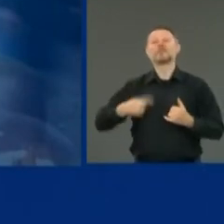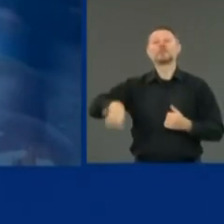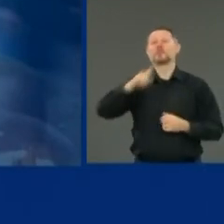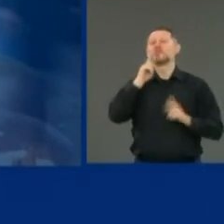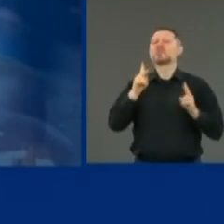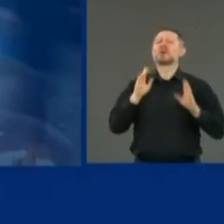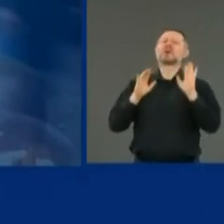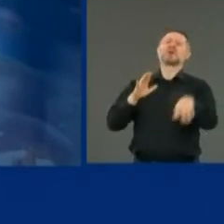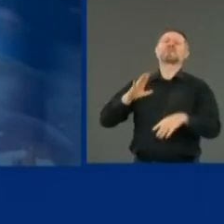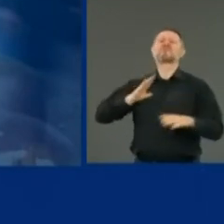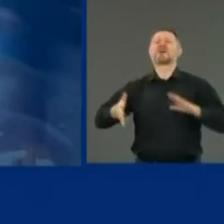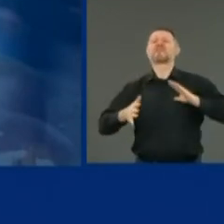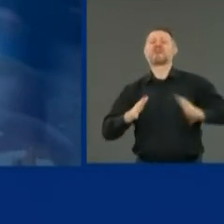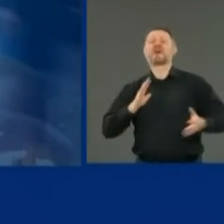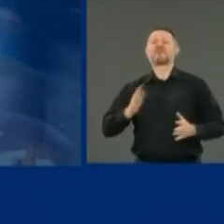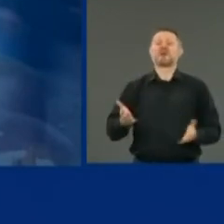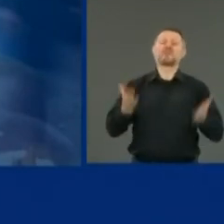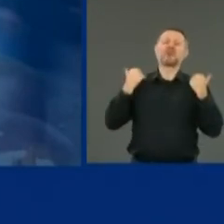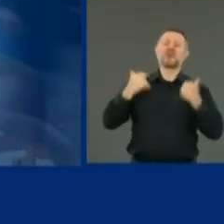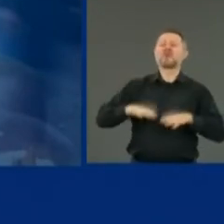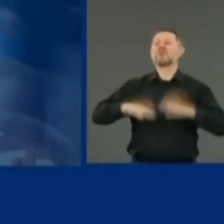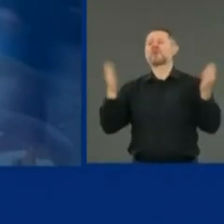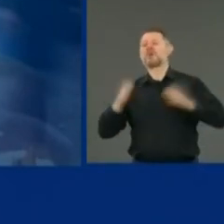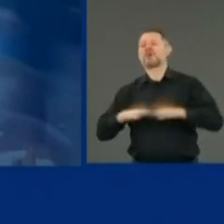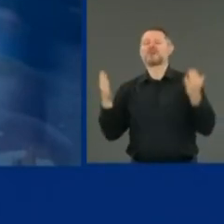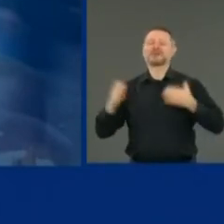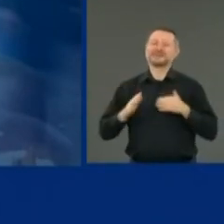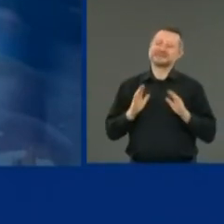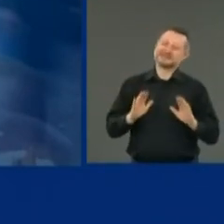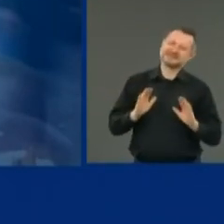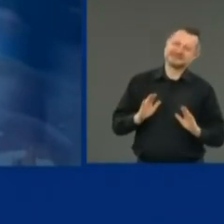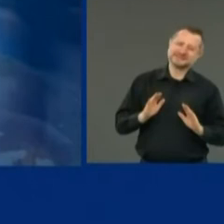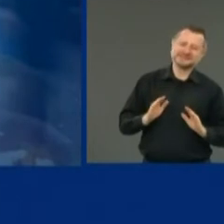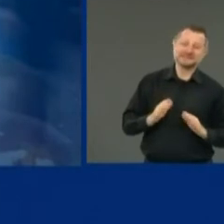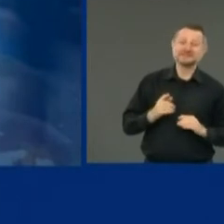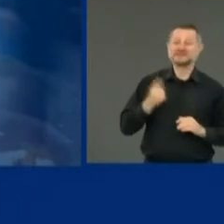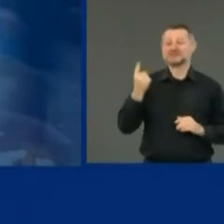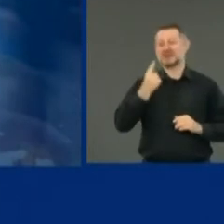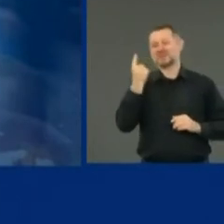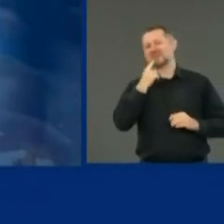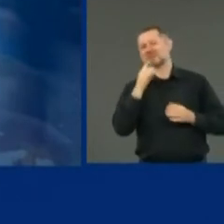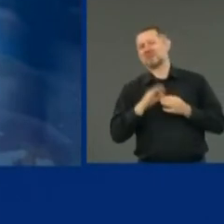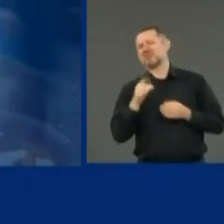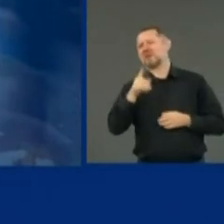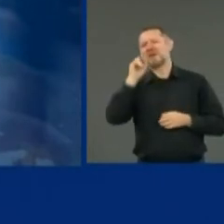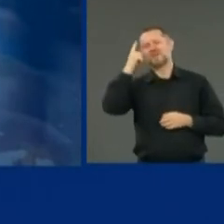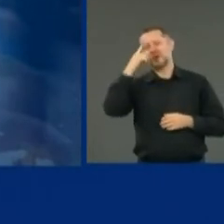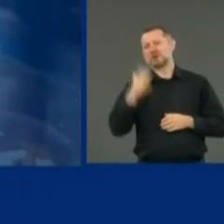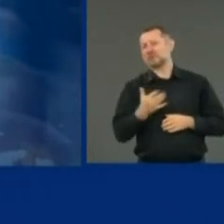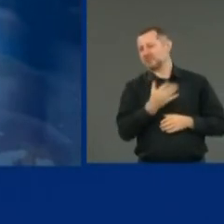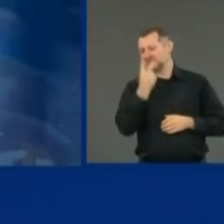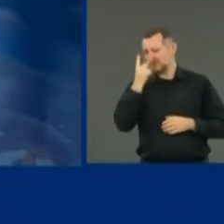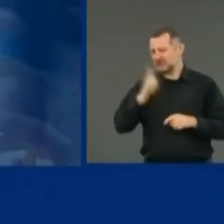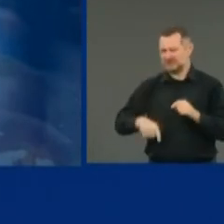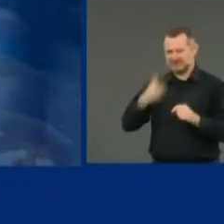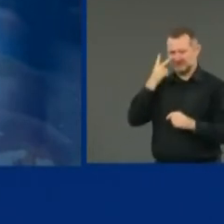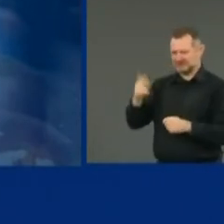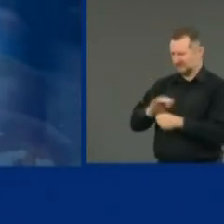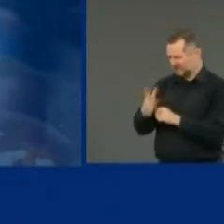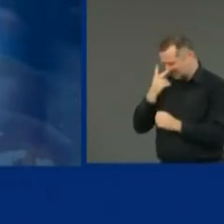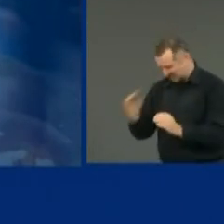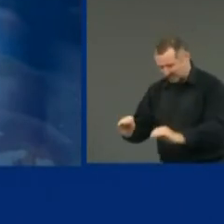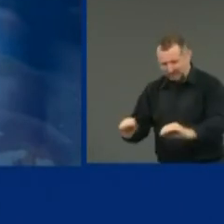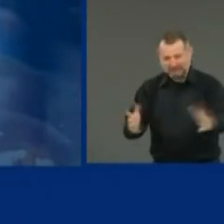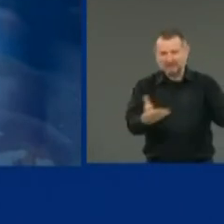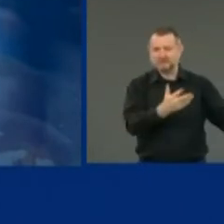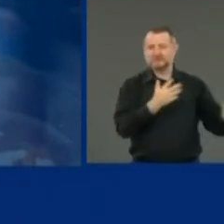I can't see the virus. So your person said to me on the street, look around. Do you see the virus? Yeah, no, you're not going to see the virus. But you have these voices